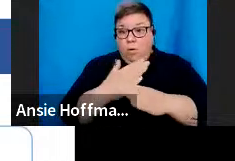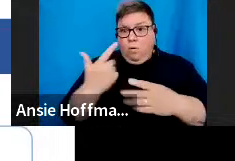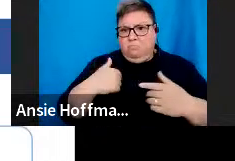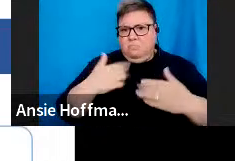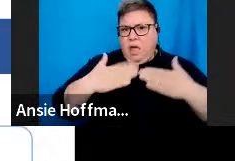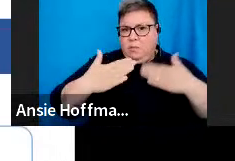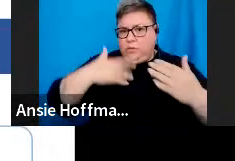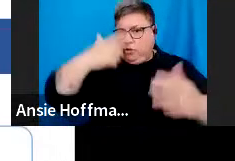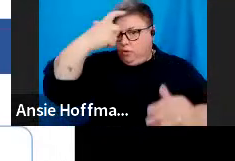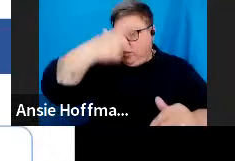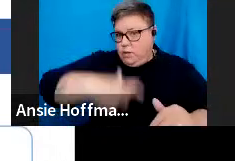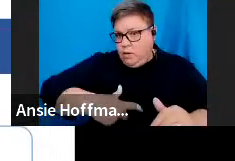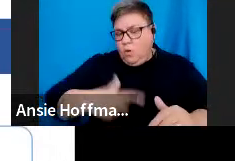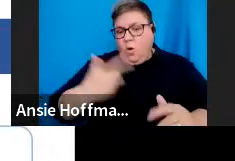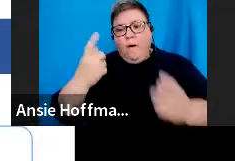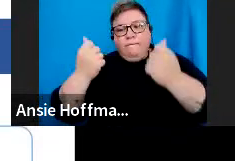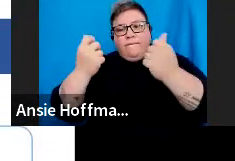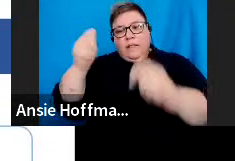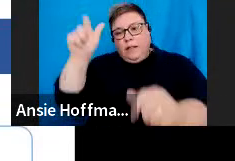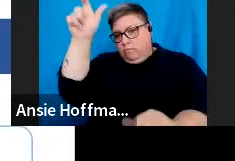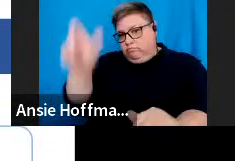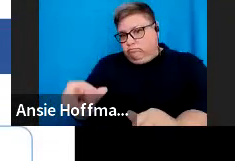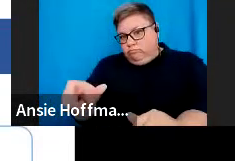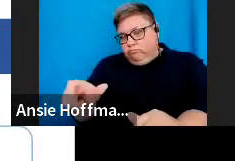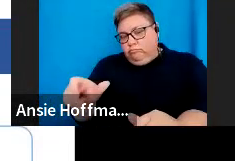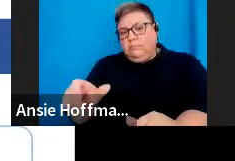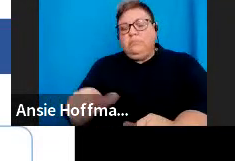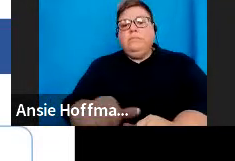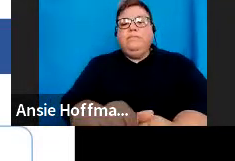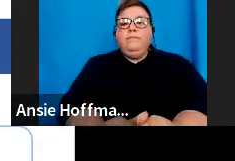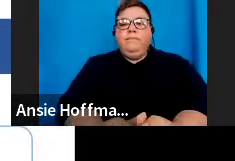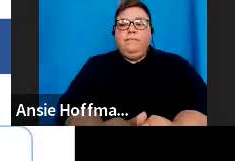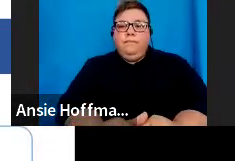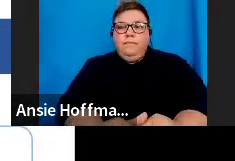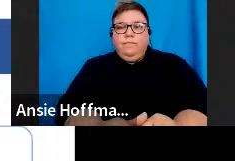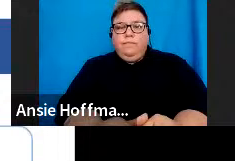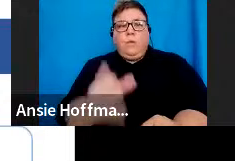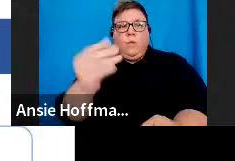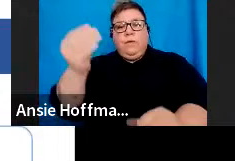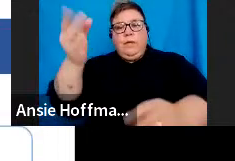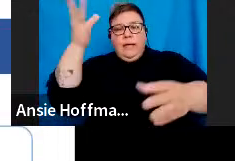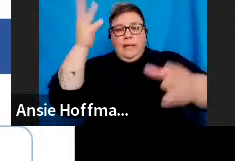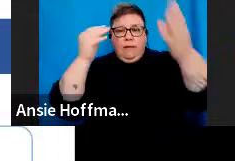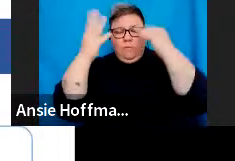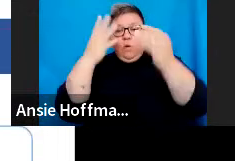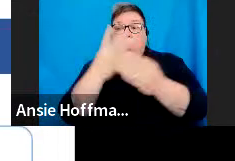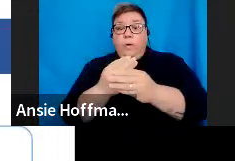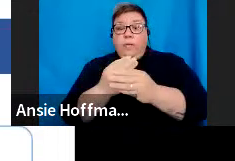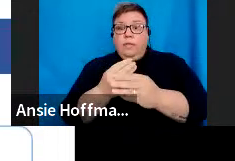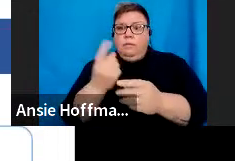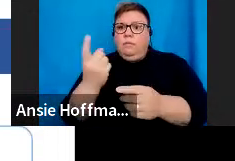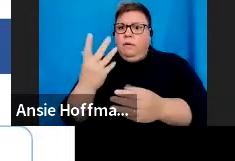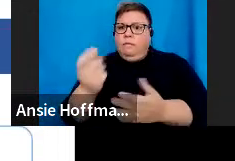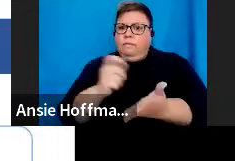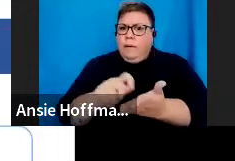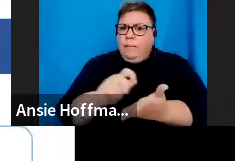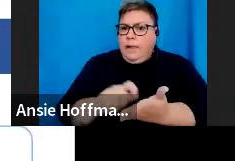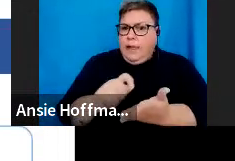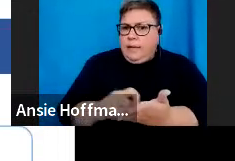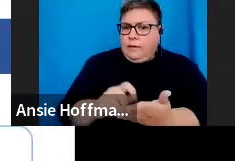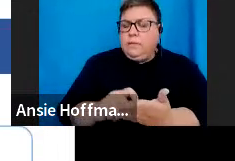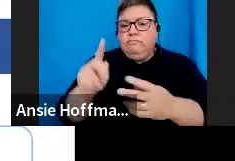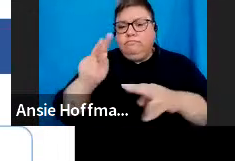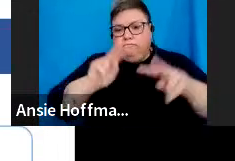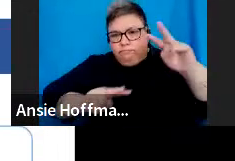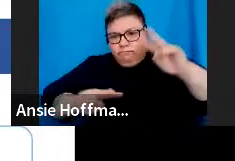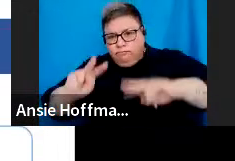administrator provided on application form, or the information that they've supplied on the application form is used to determine the